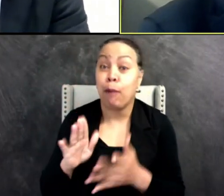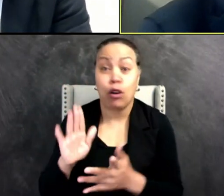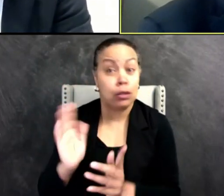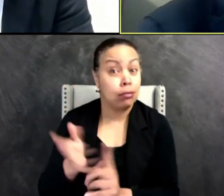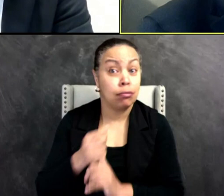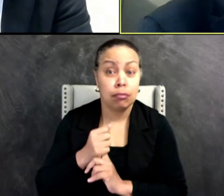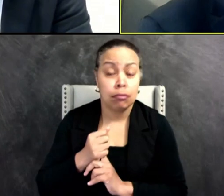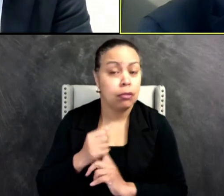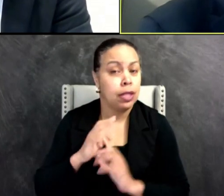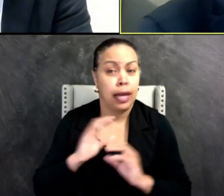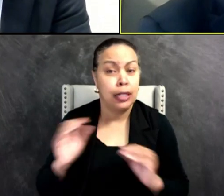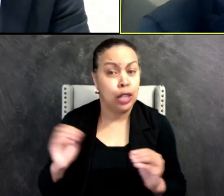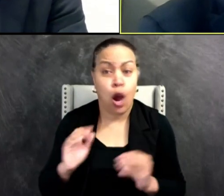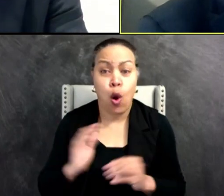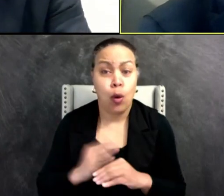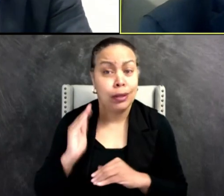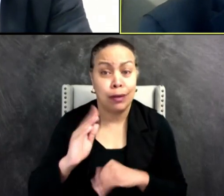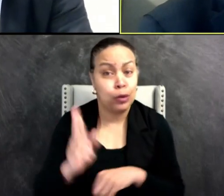anything.